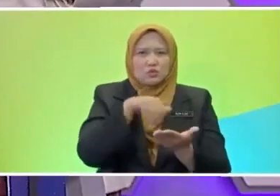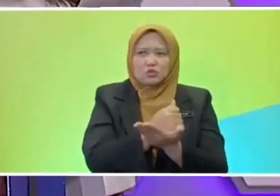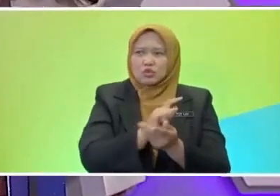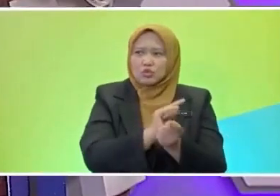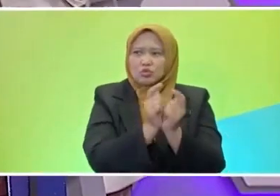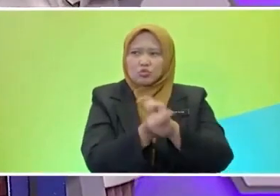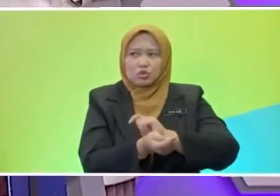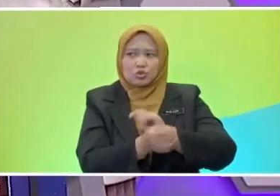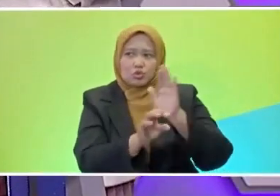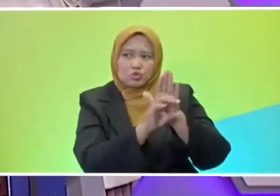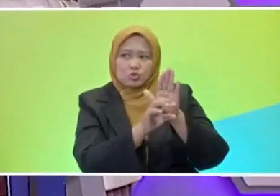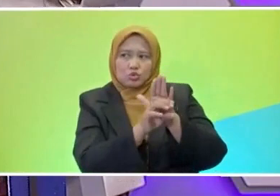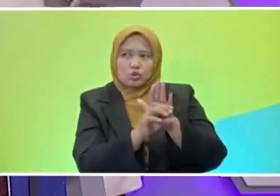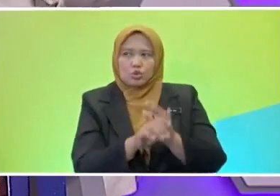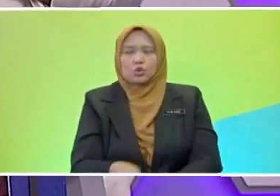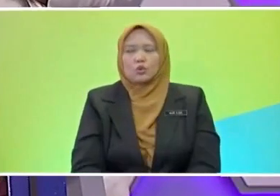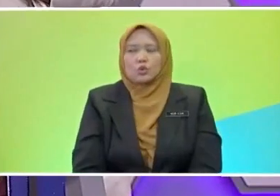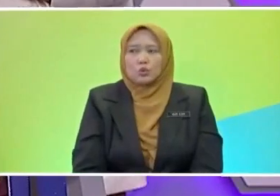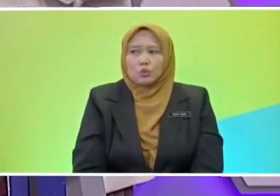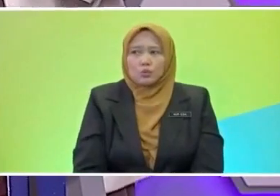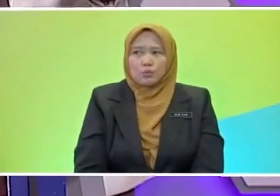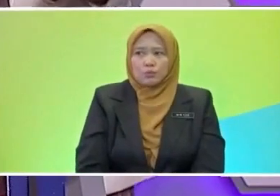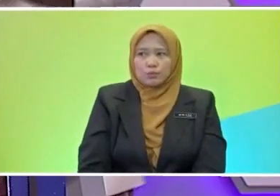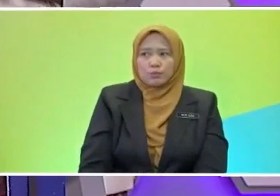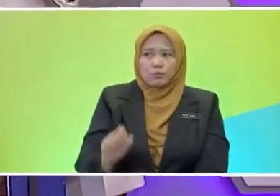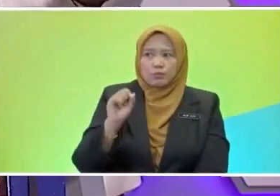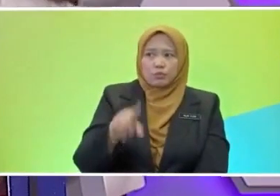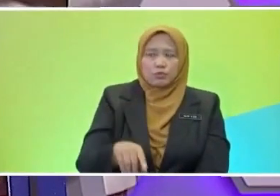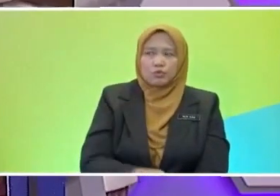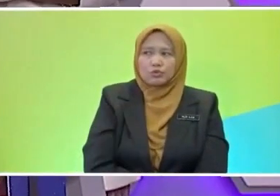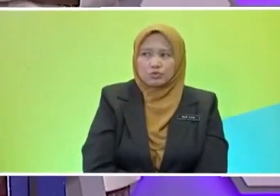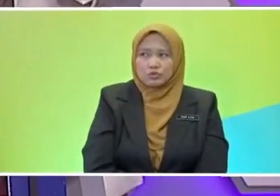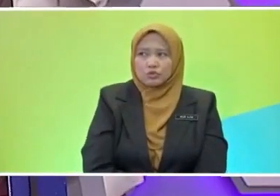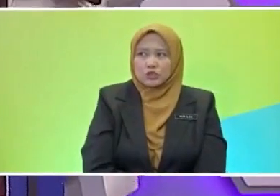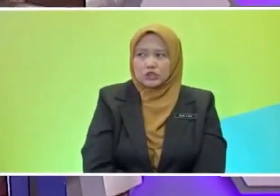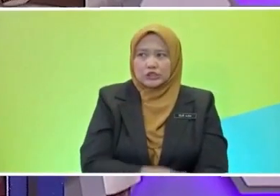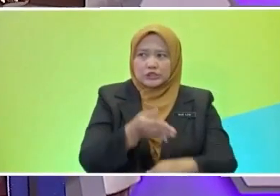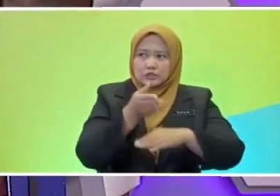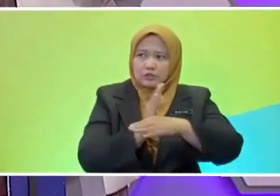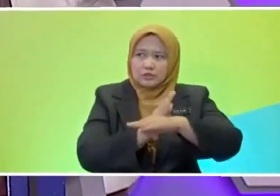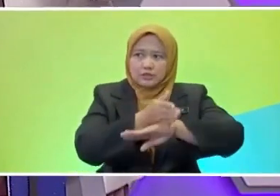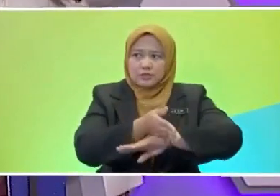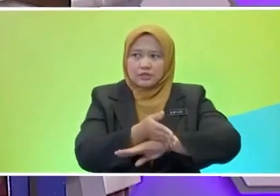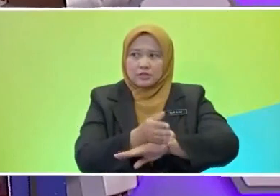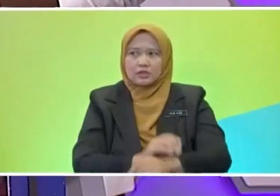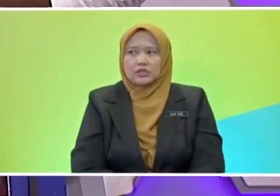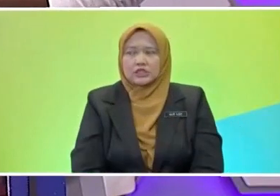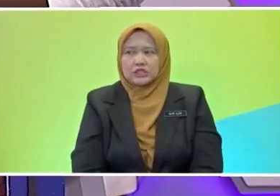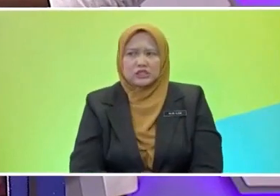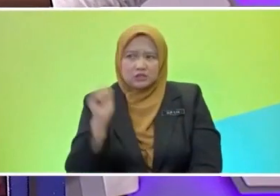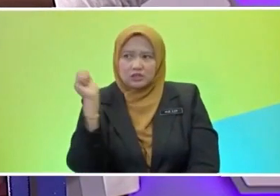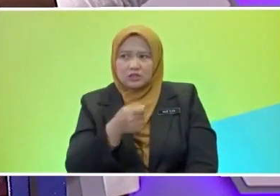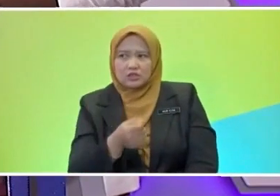let, heat. You don't say cut it. You still say, I cut vegetables for my mother last night.